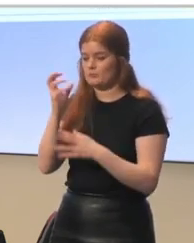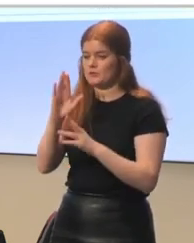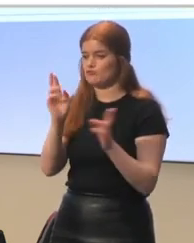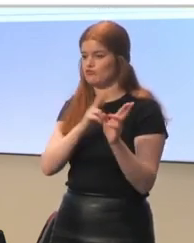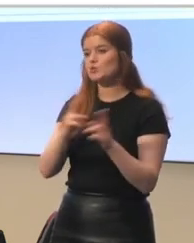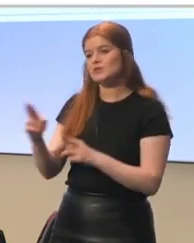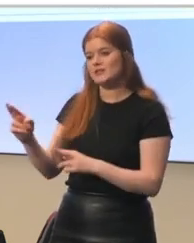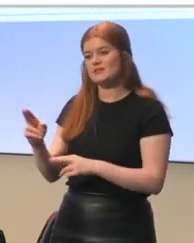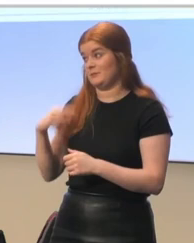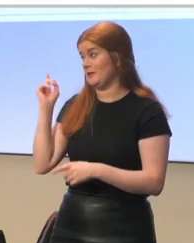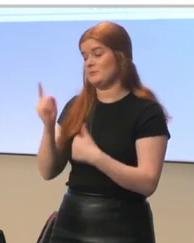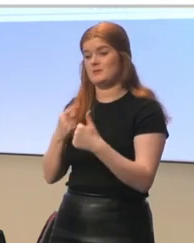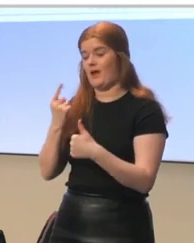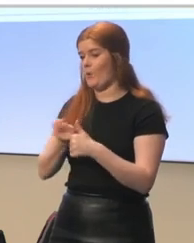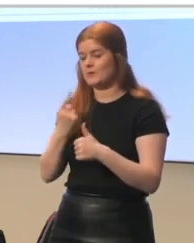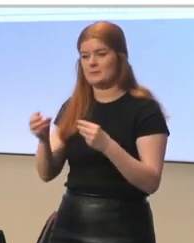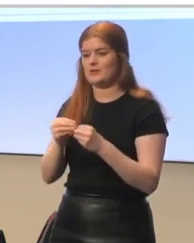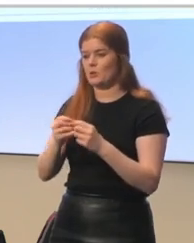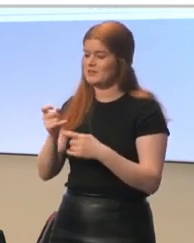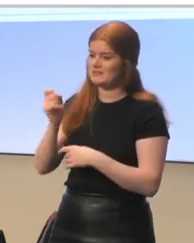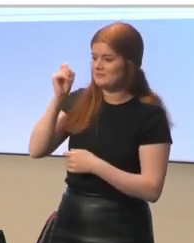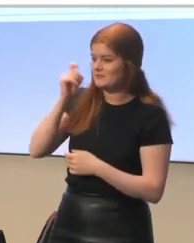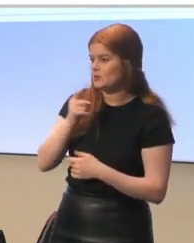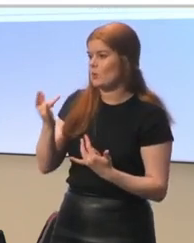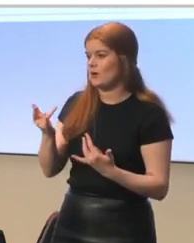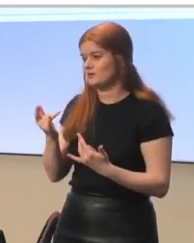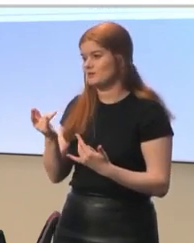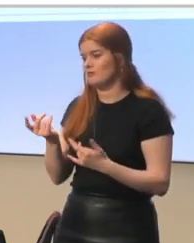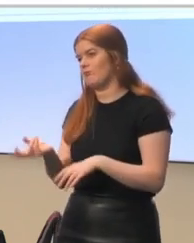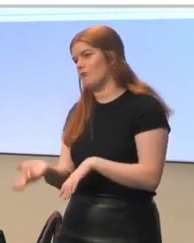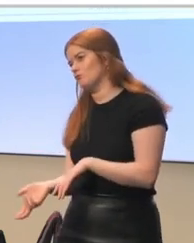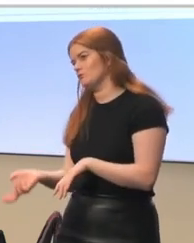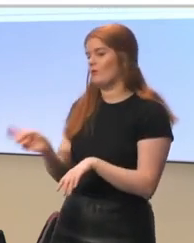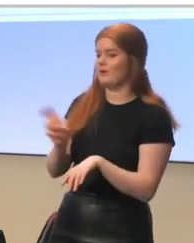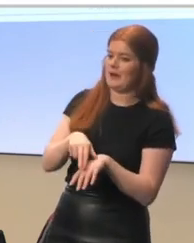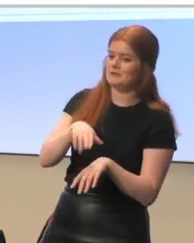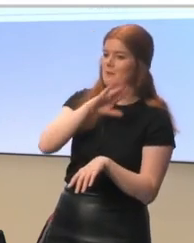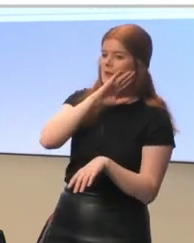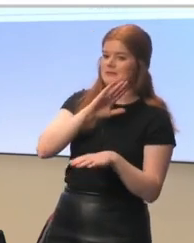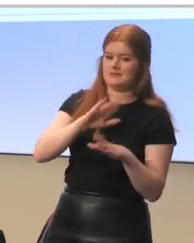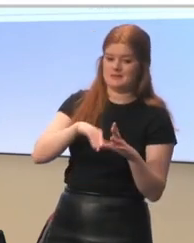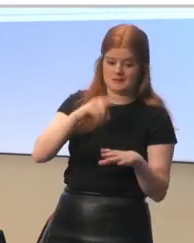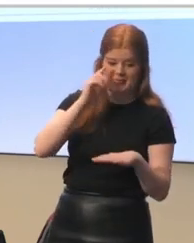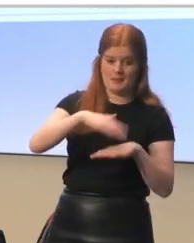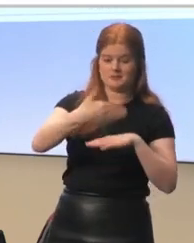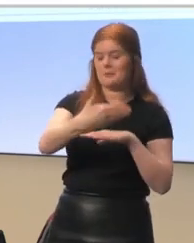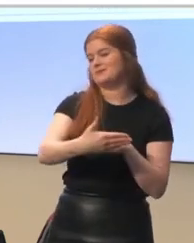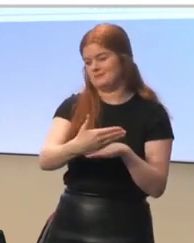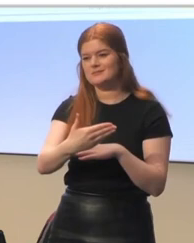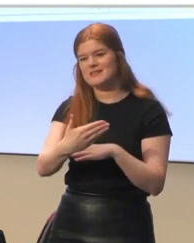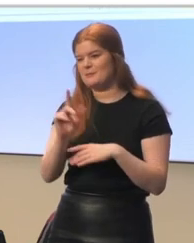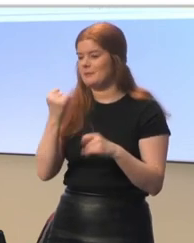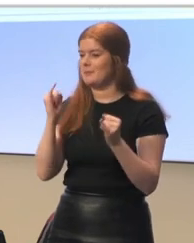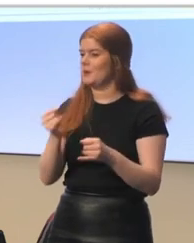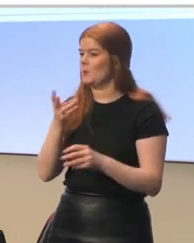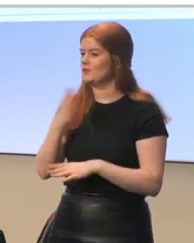I always say, they always mention the difficulty of rolling out of bed in front of the laptop. It's quite a bad way